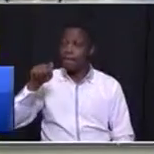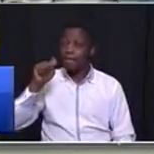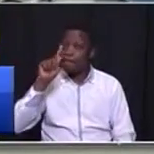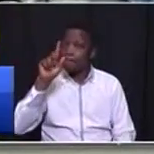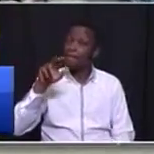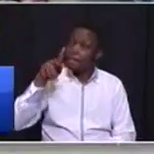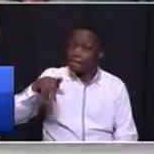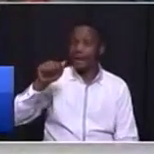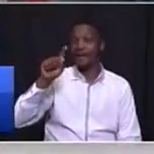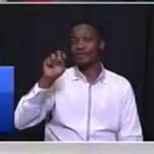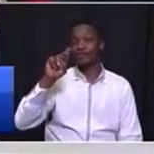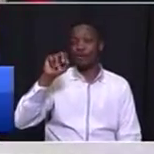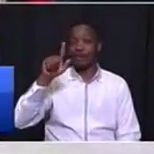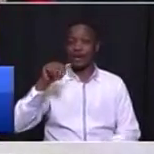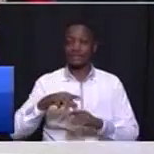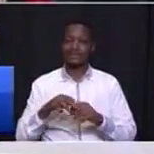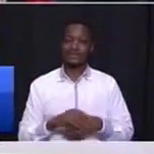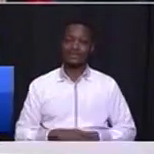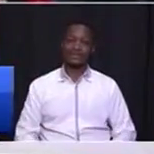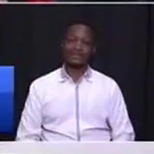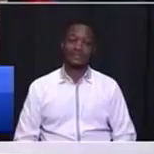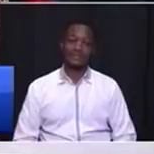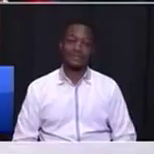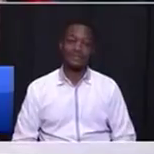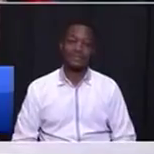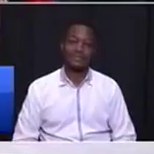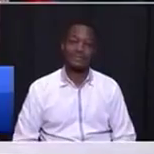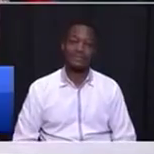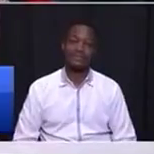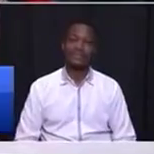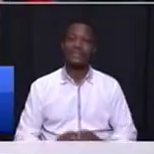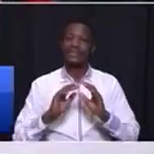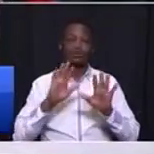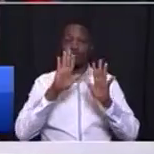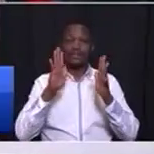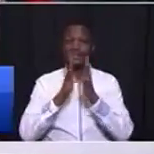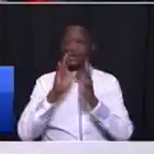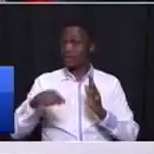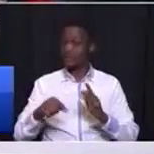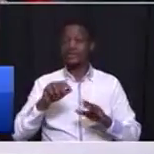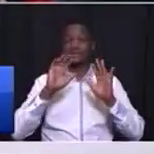10, 10, 10. Thank you for the correction. Thank you for the correction. 10, not 10,000.